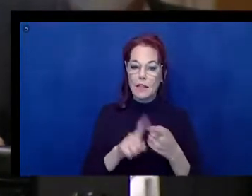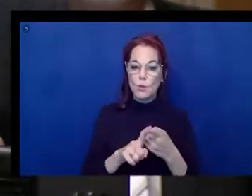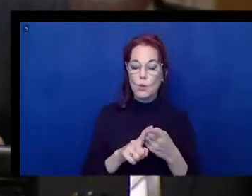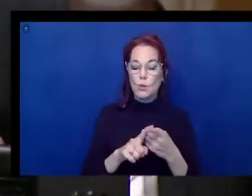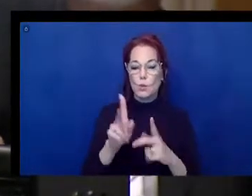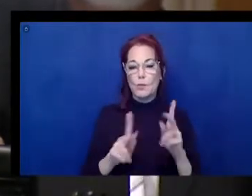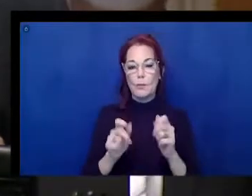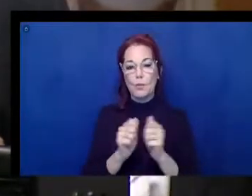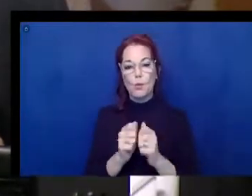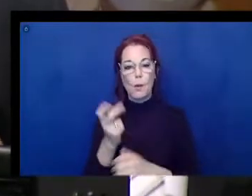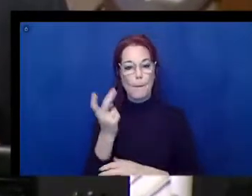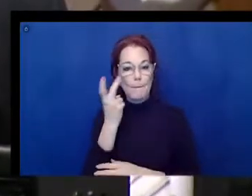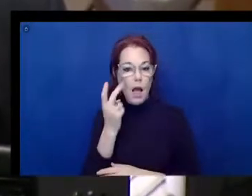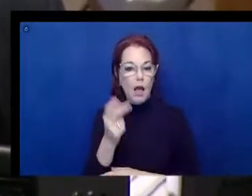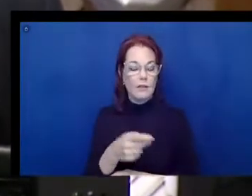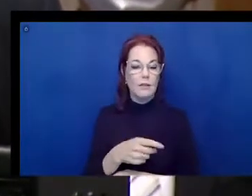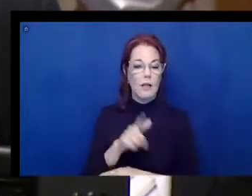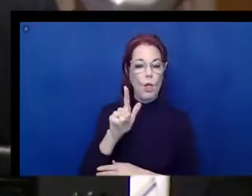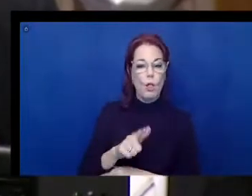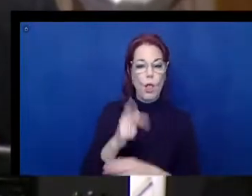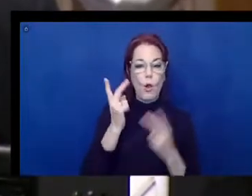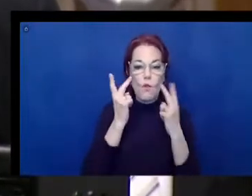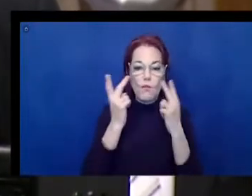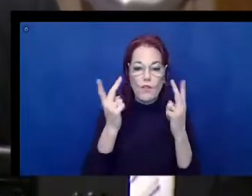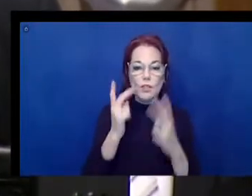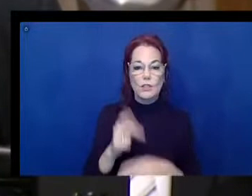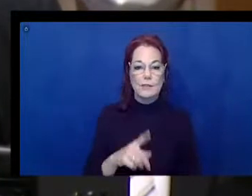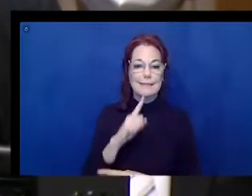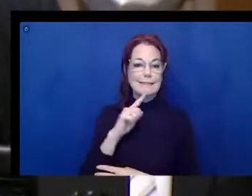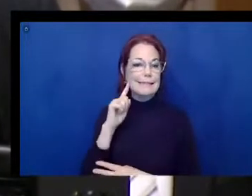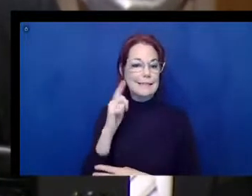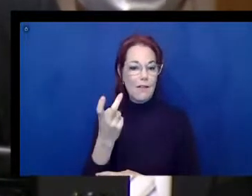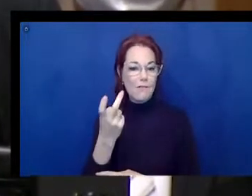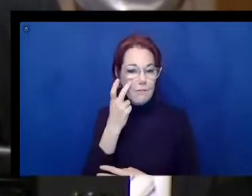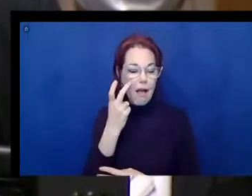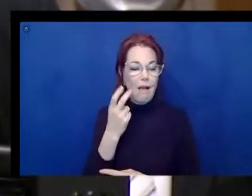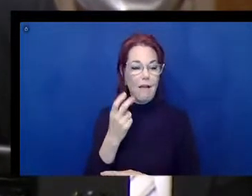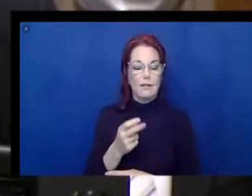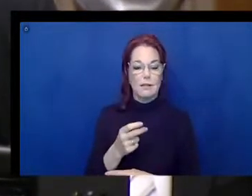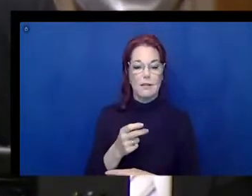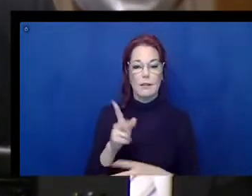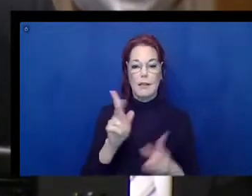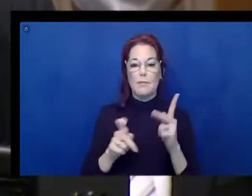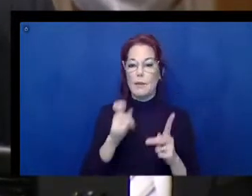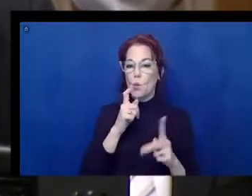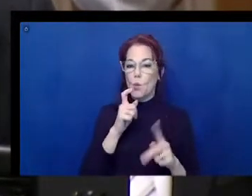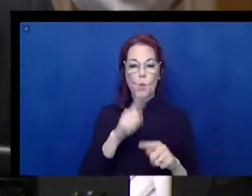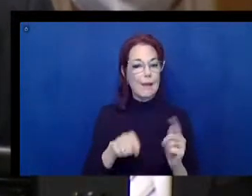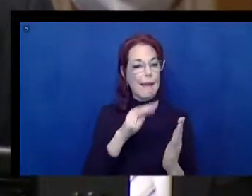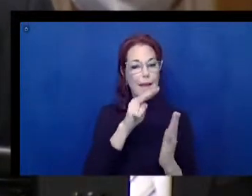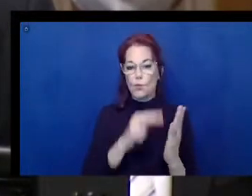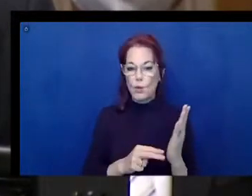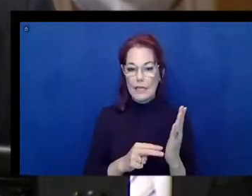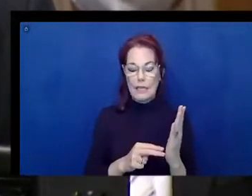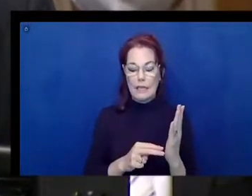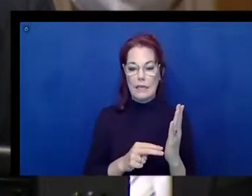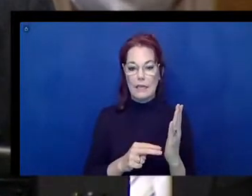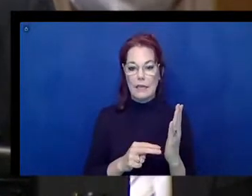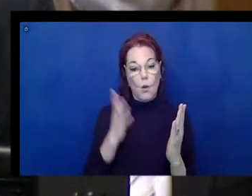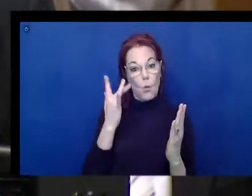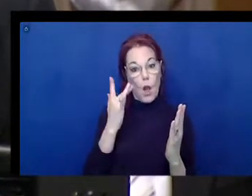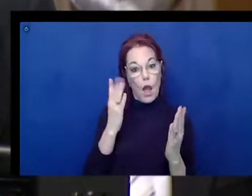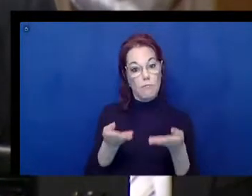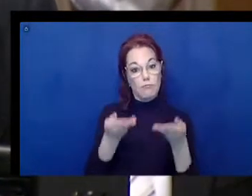individuals that are deaf-blind. And because it's speaking the technology, those individuals who are illiterate and couldn't read. Because it's the digital and inaccessible format,